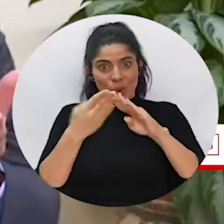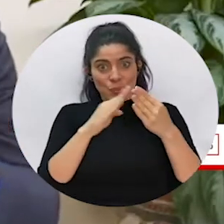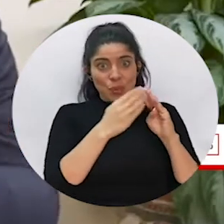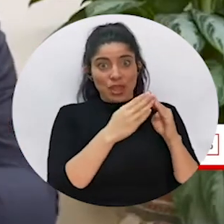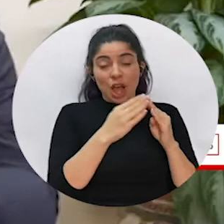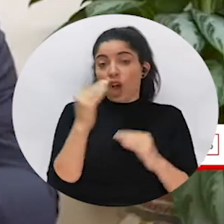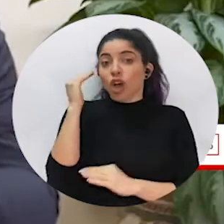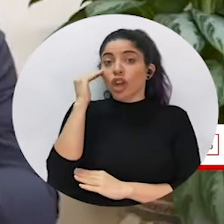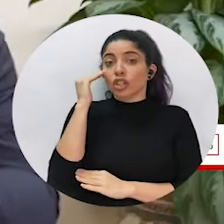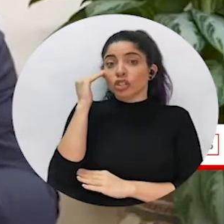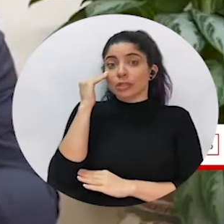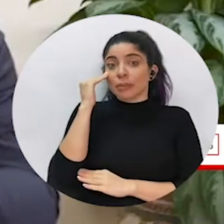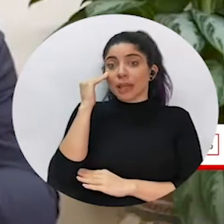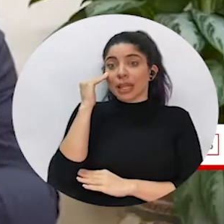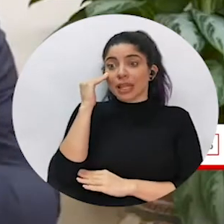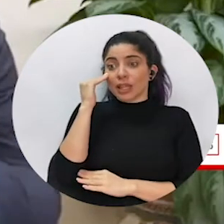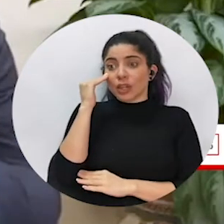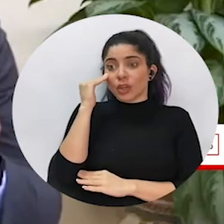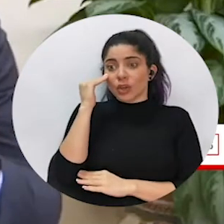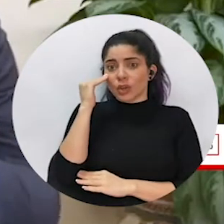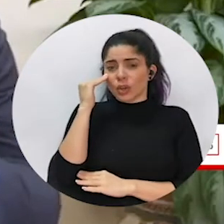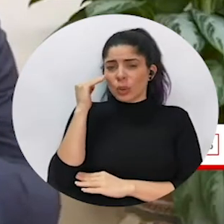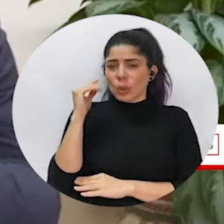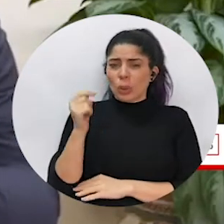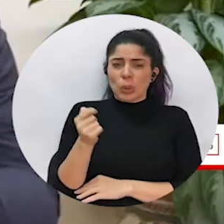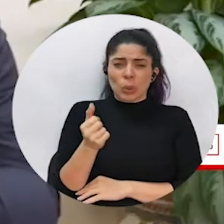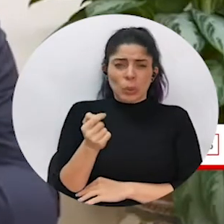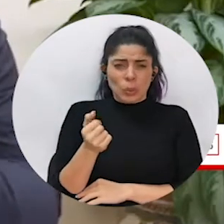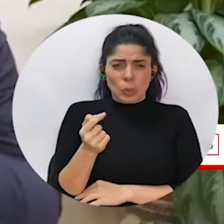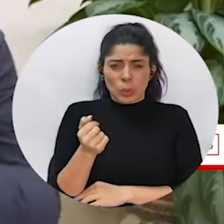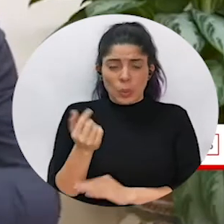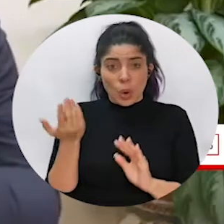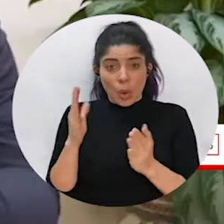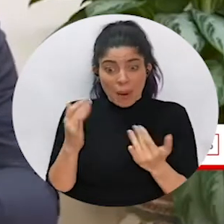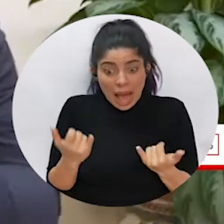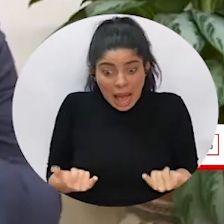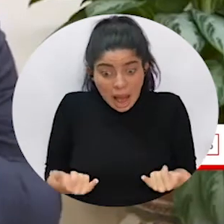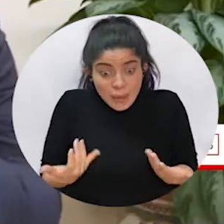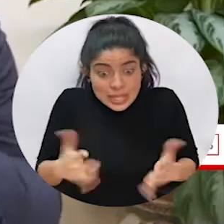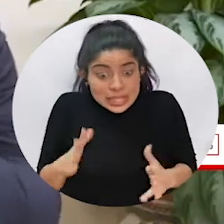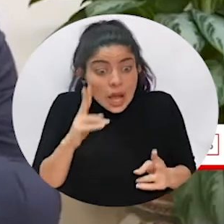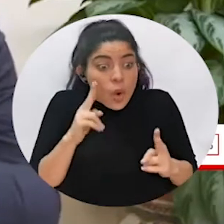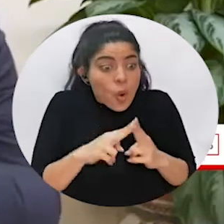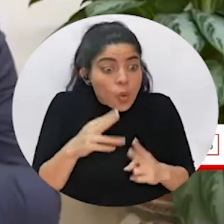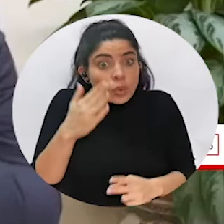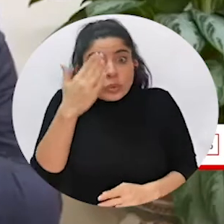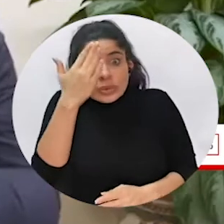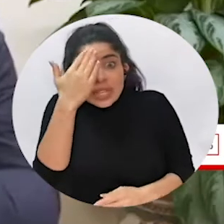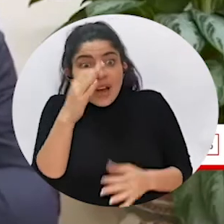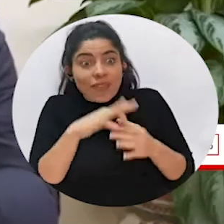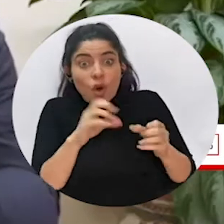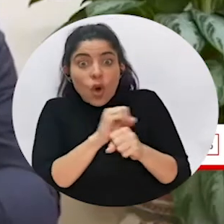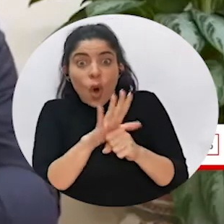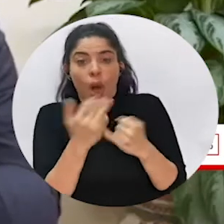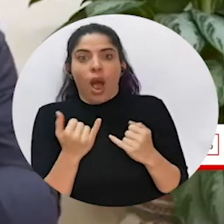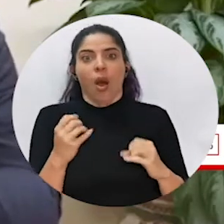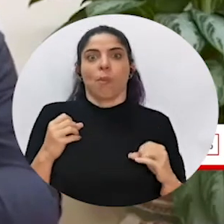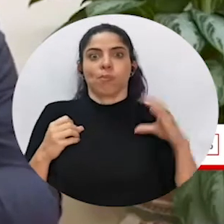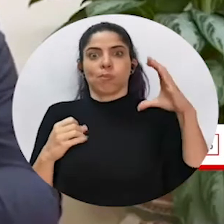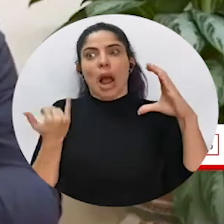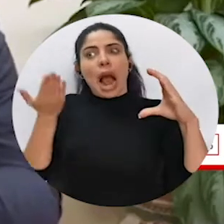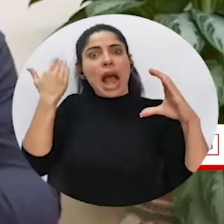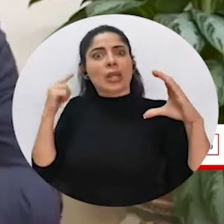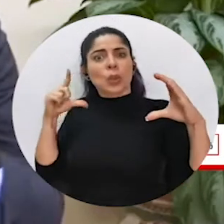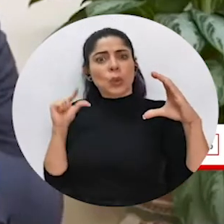community, was small compared to what we know now about